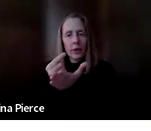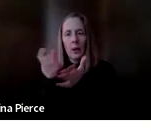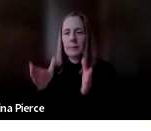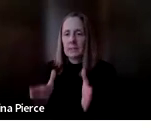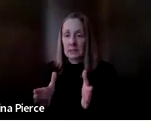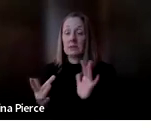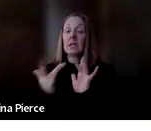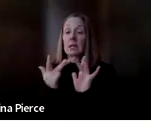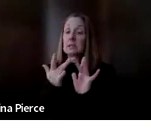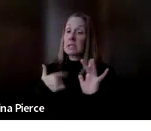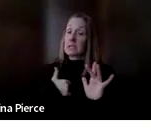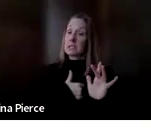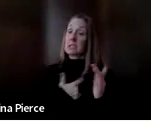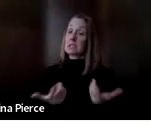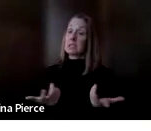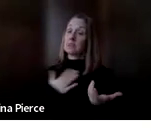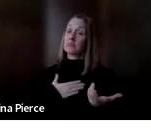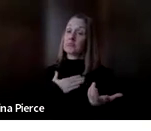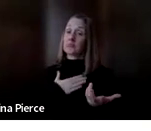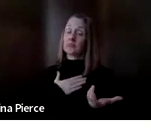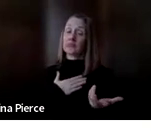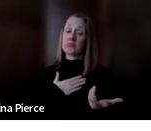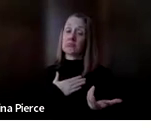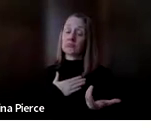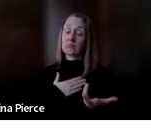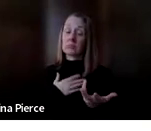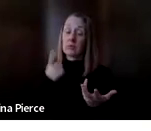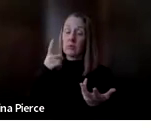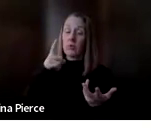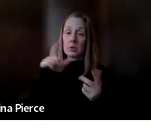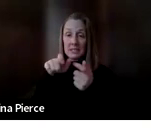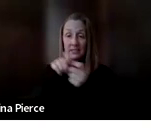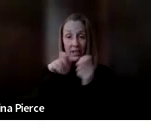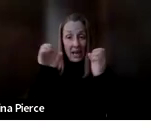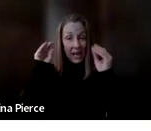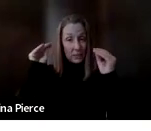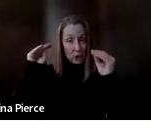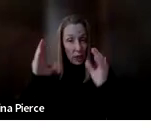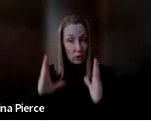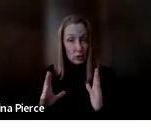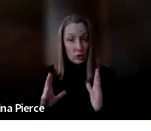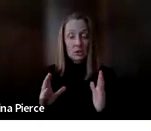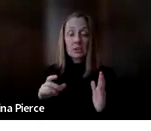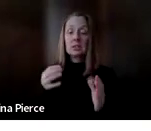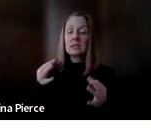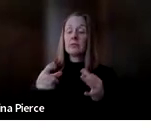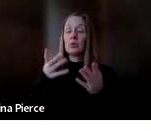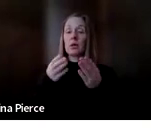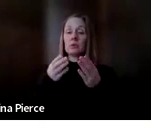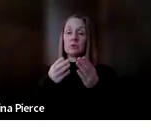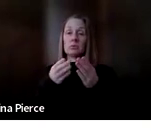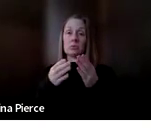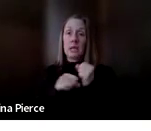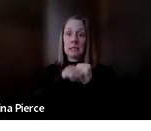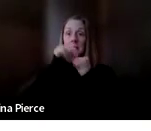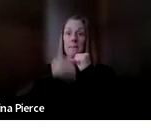contact with us. And then specifically for your educators, if you're looking to expand your district's capacity to